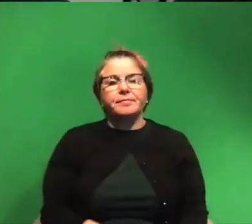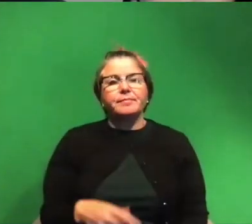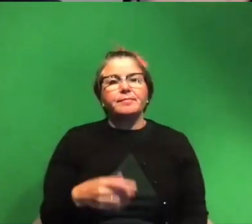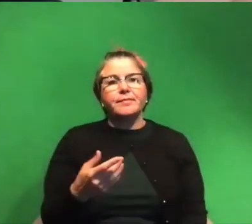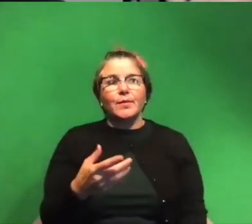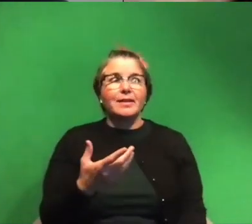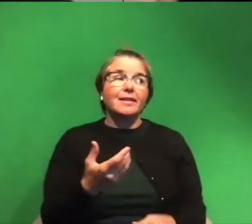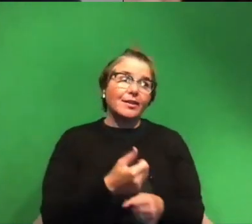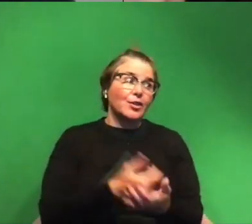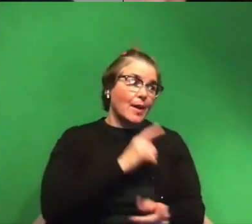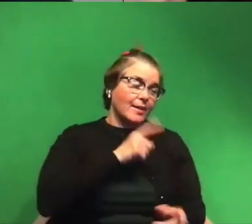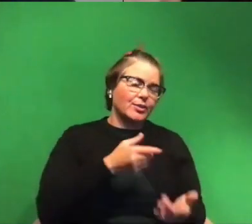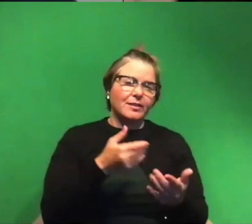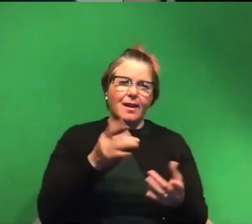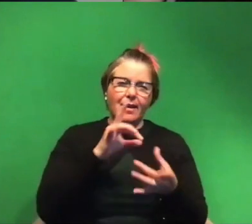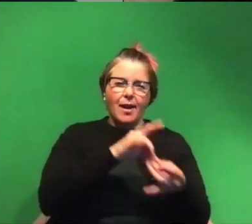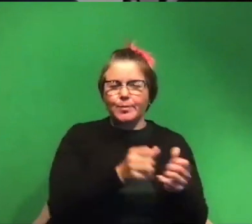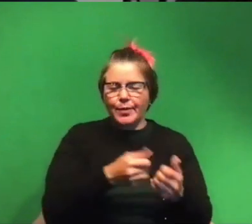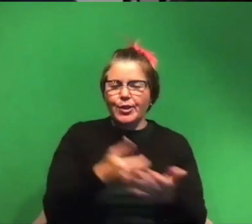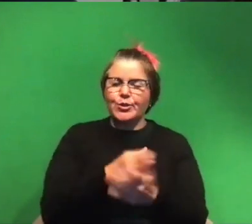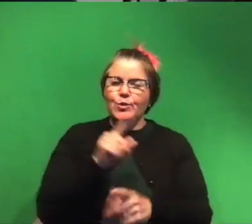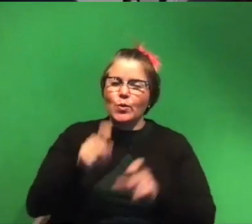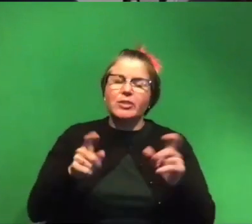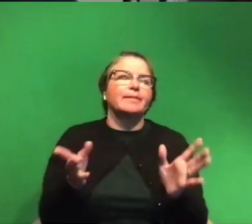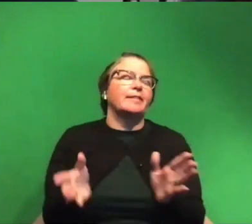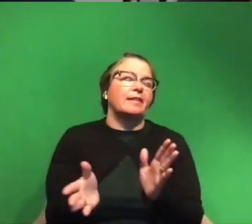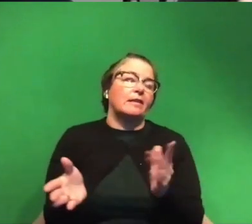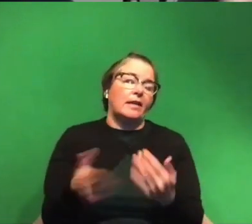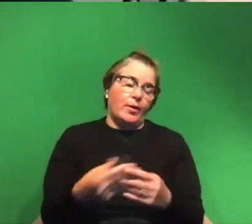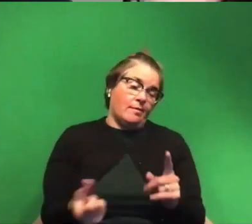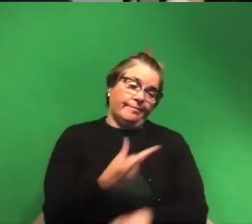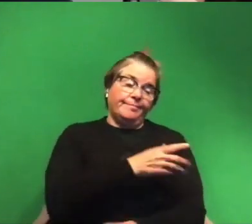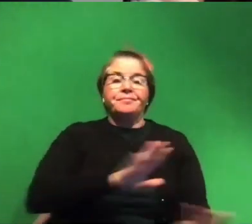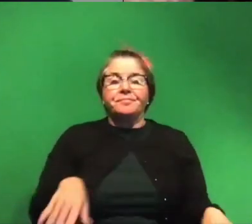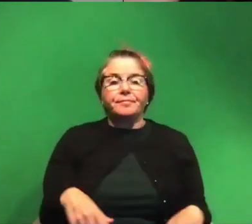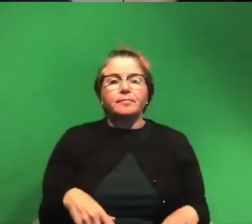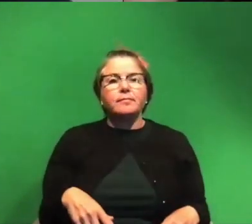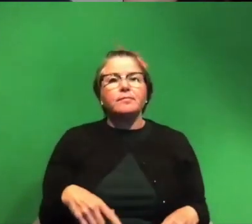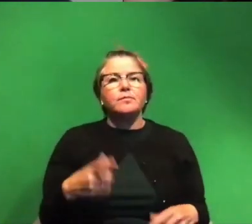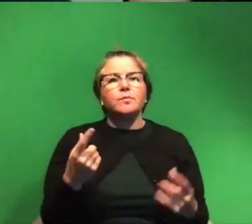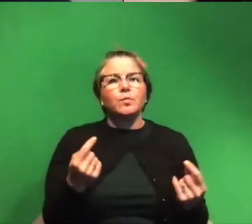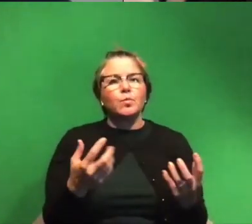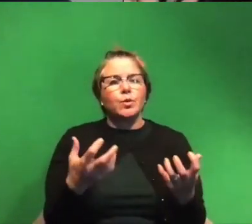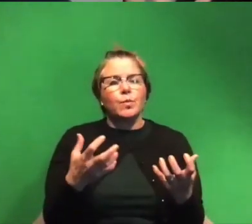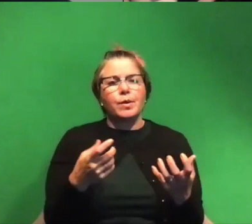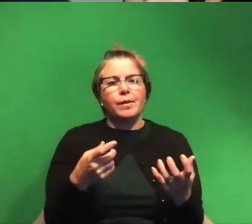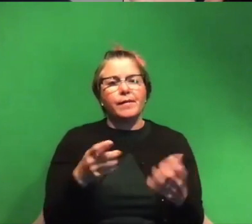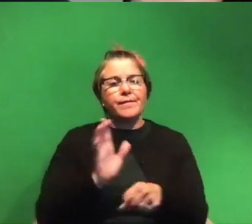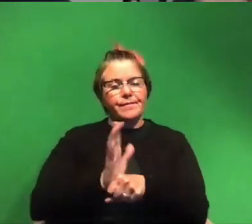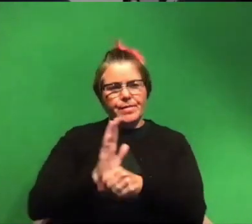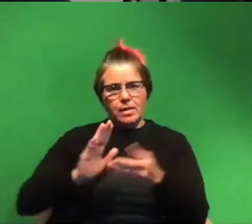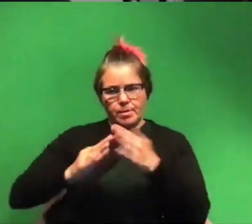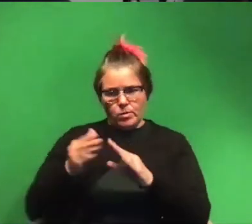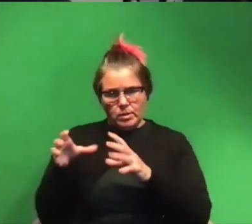we get a new question but absolutely i'm getting i digress so what would you want the film community